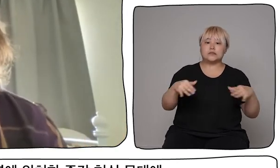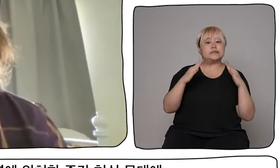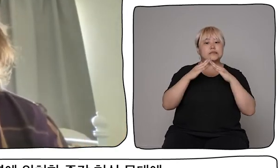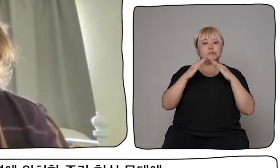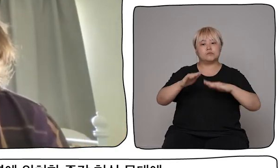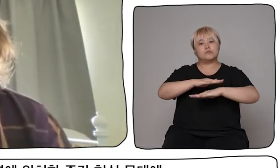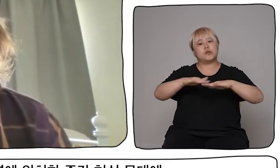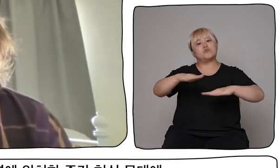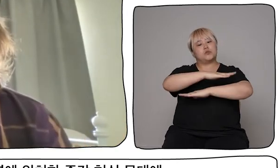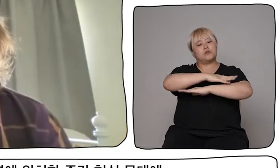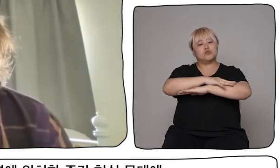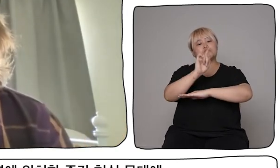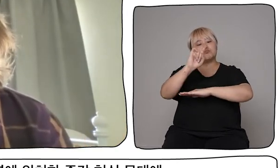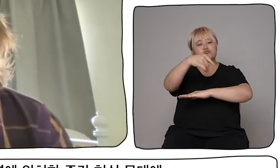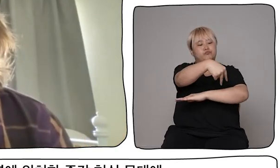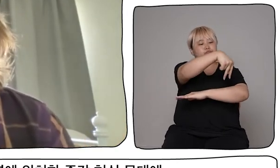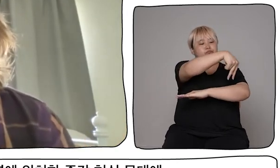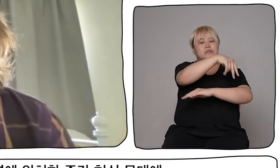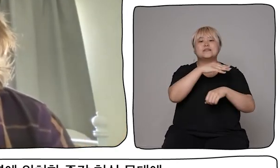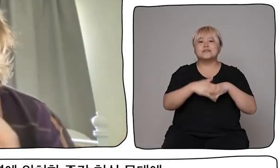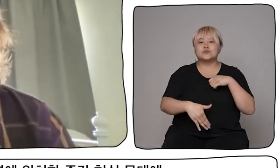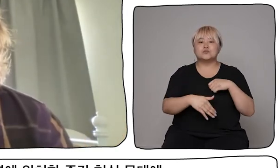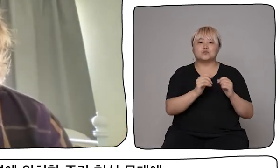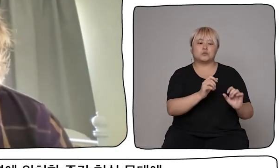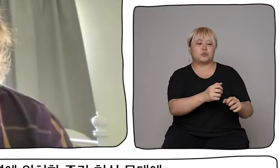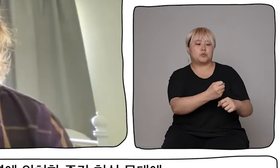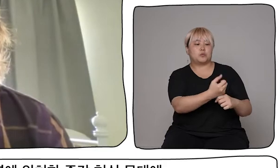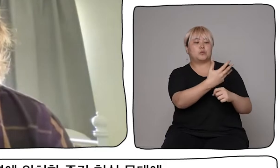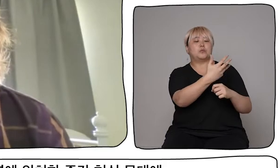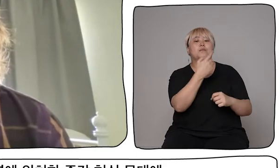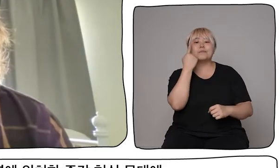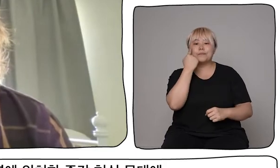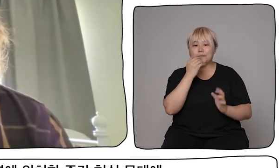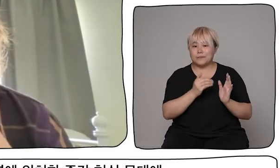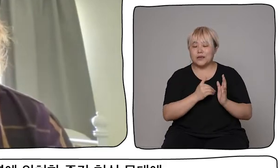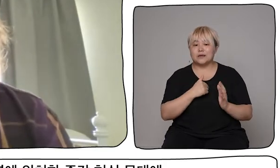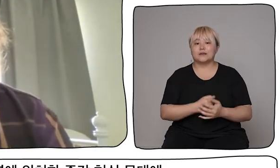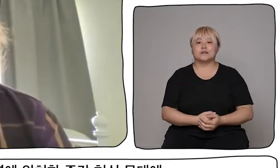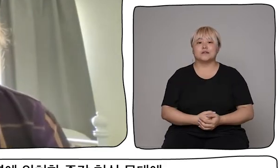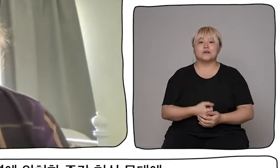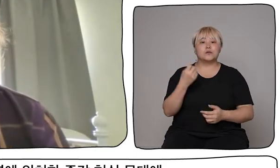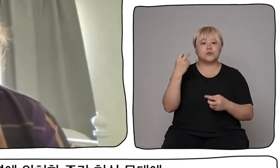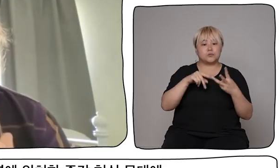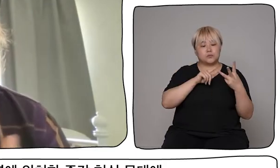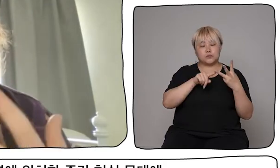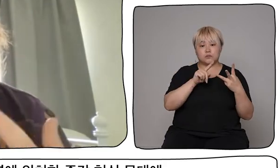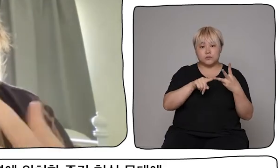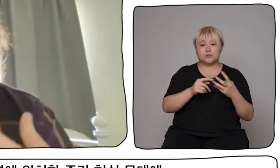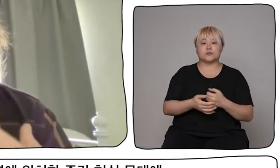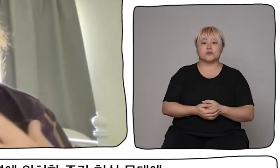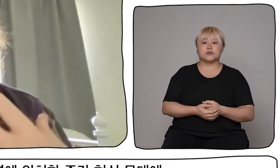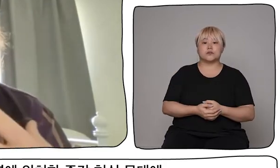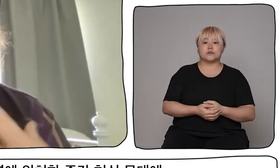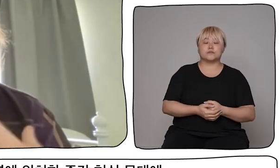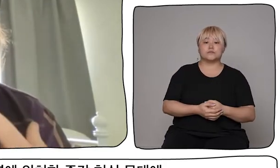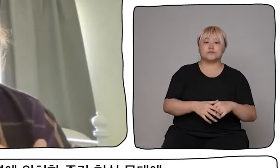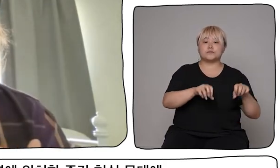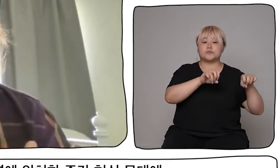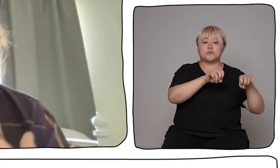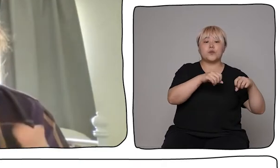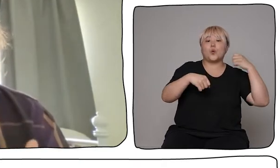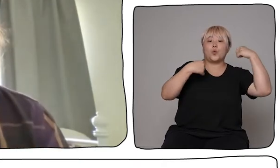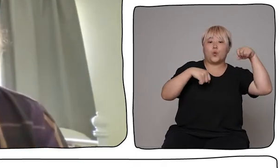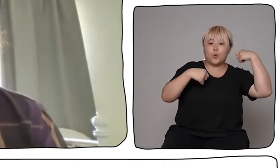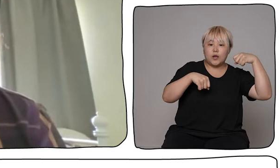And thirdly, we looked at a more sort of traditional projection of a sign language performer in augmented reality on stage next to a live